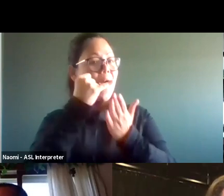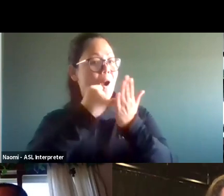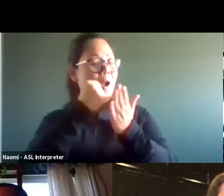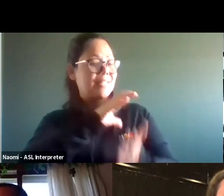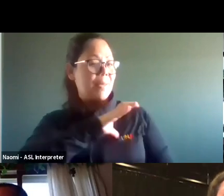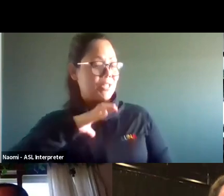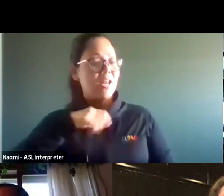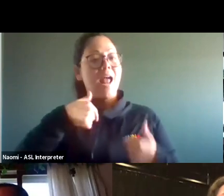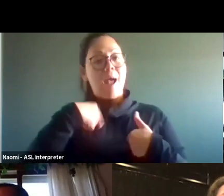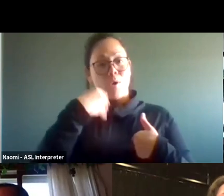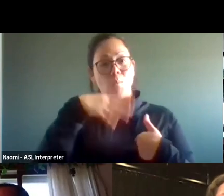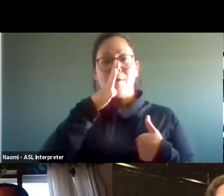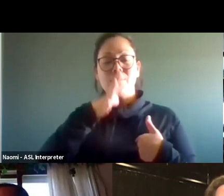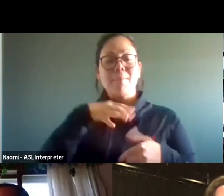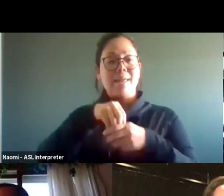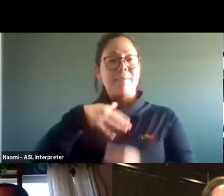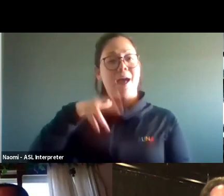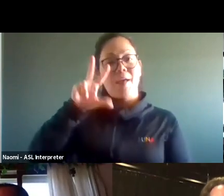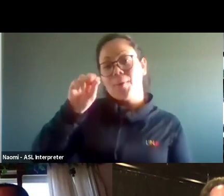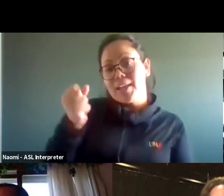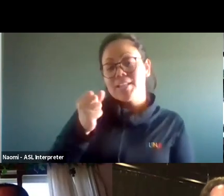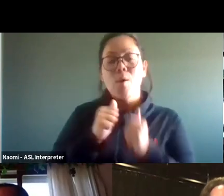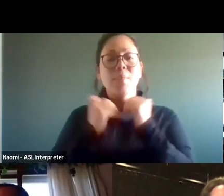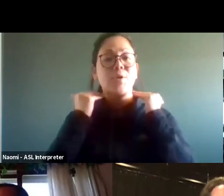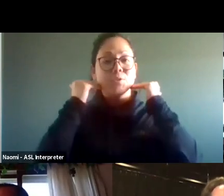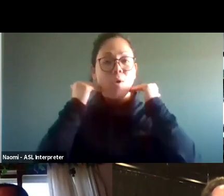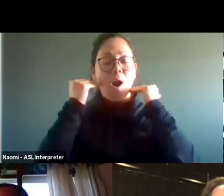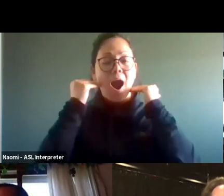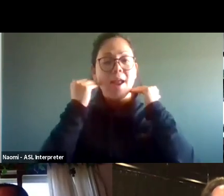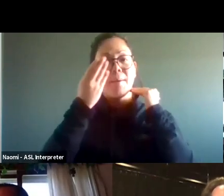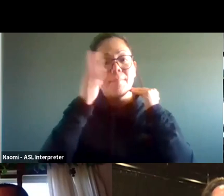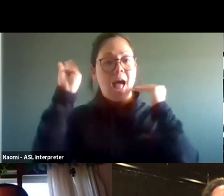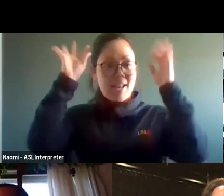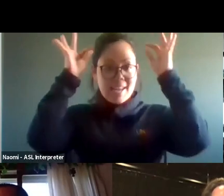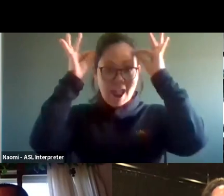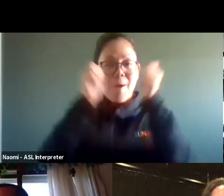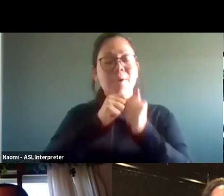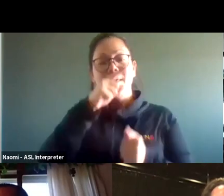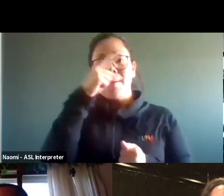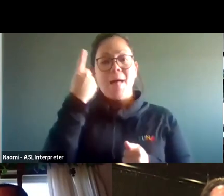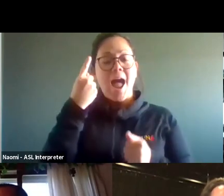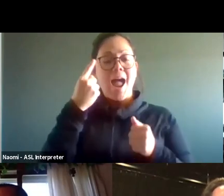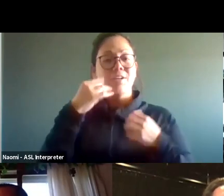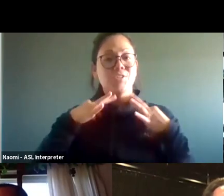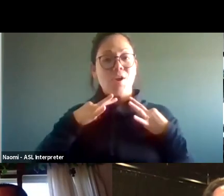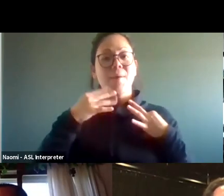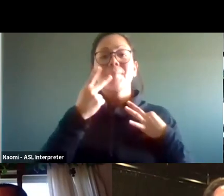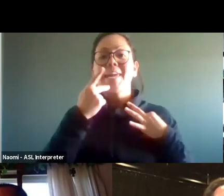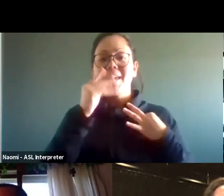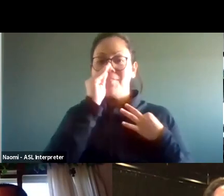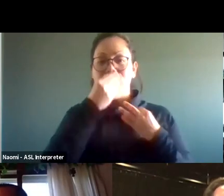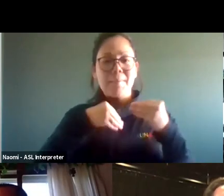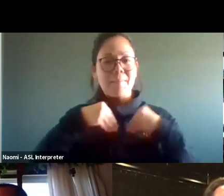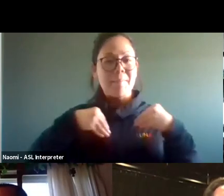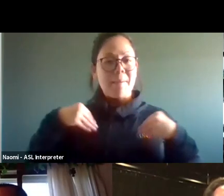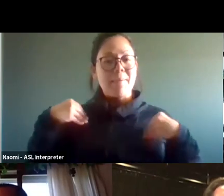I am a white woman in my 30s with short blonde hair, wearing a black shirt with little pink flowers on it, and I'm